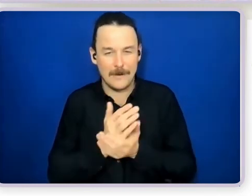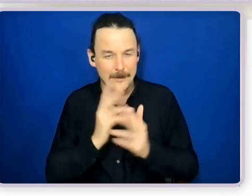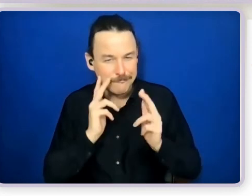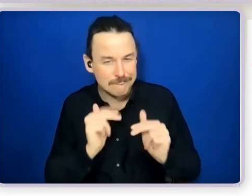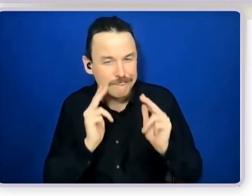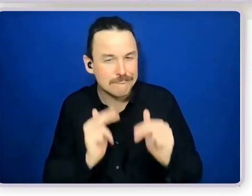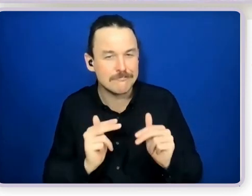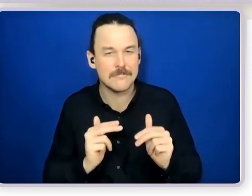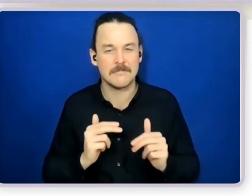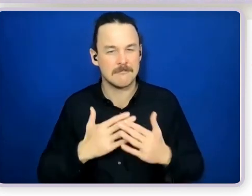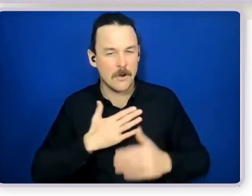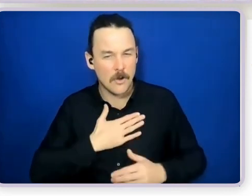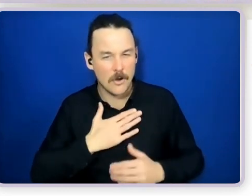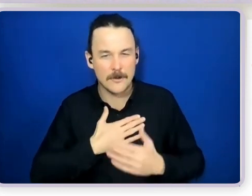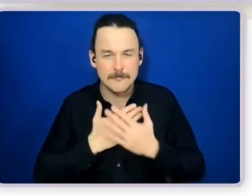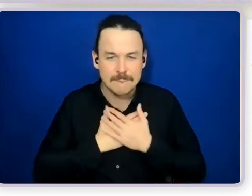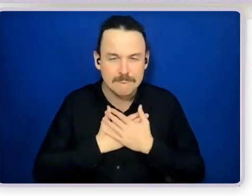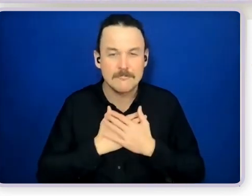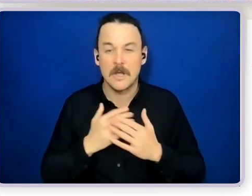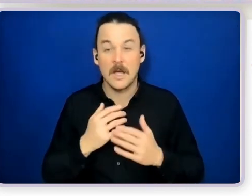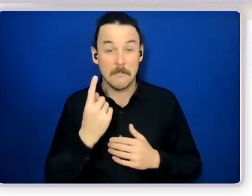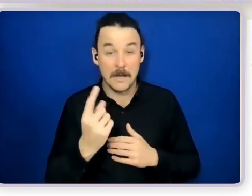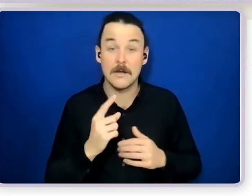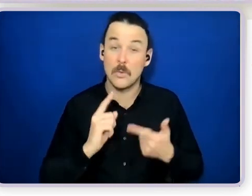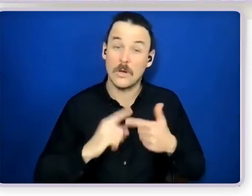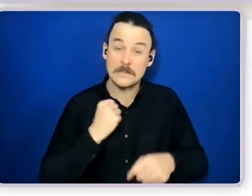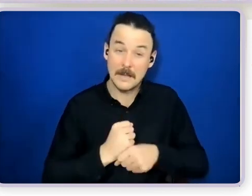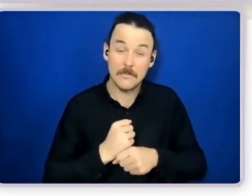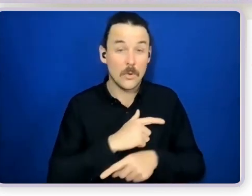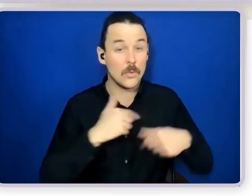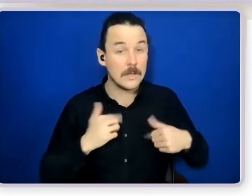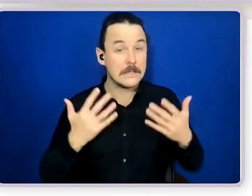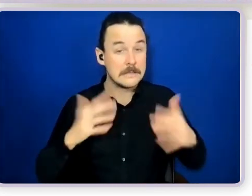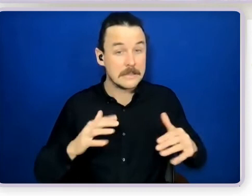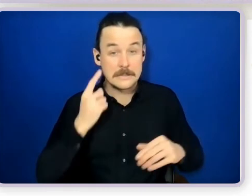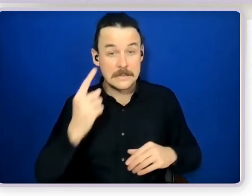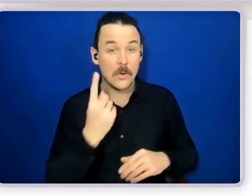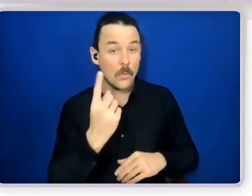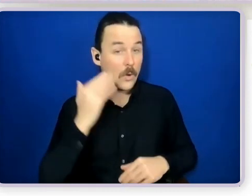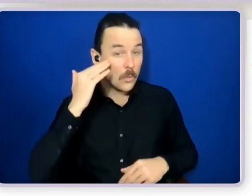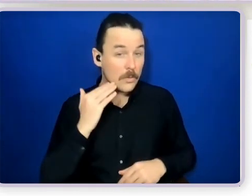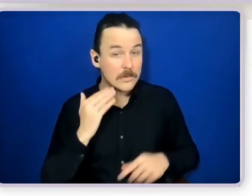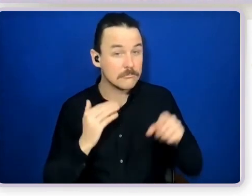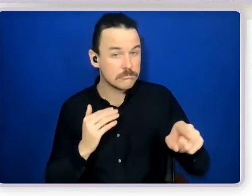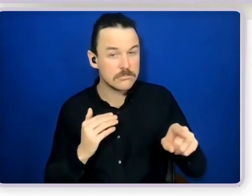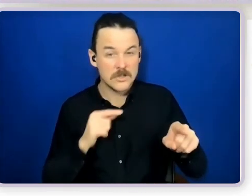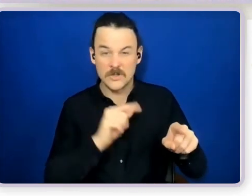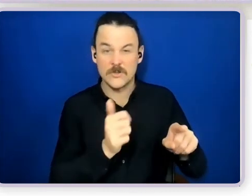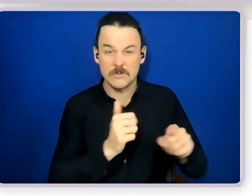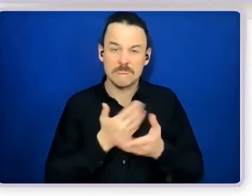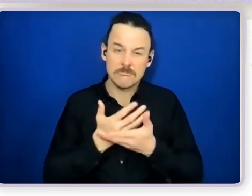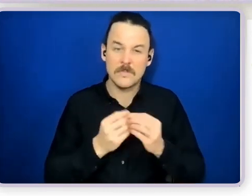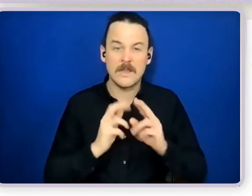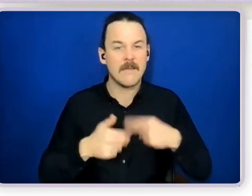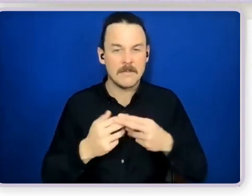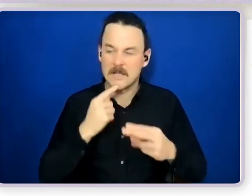I'll give you an example a young woman who had talked already with her family about having more financial control you know control over her